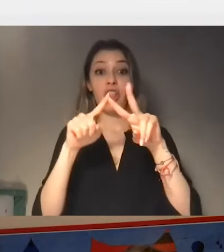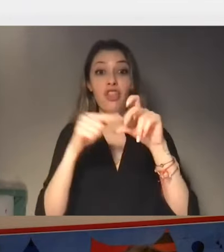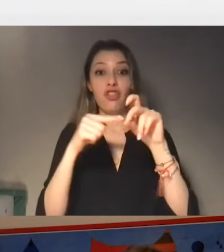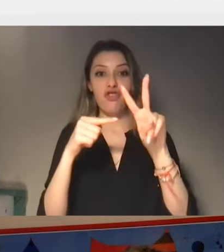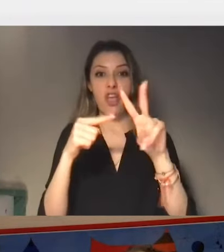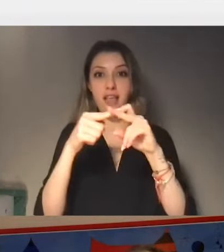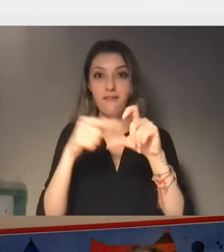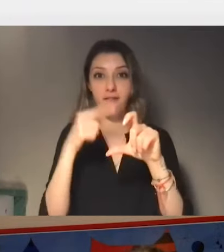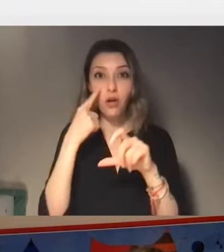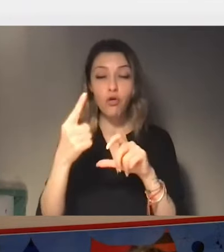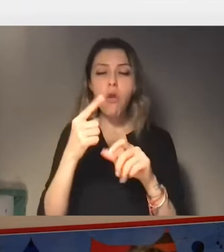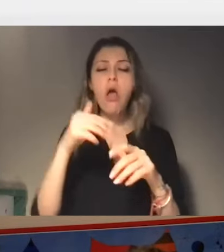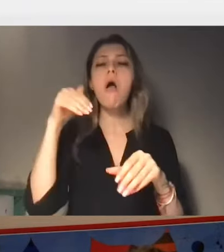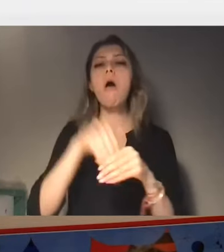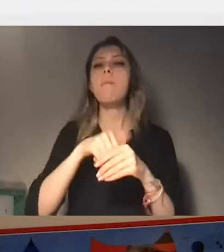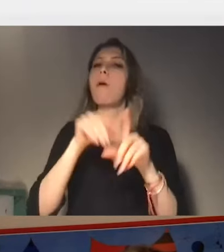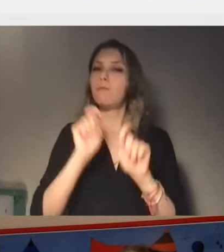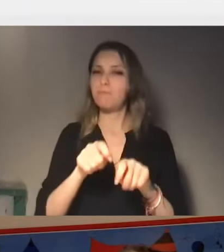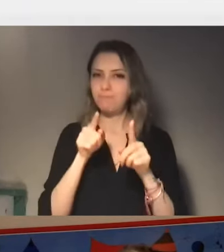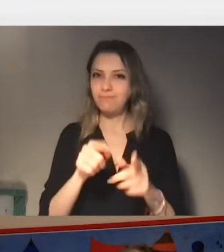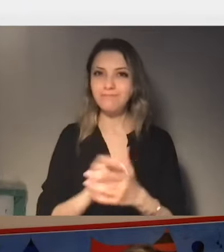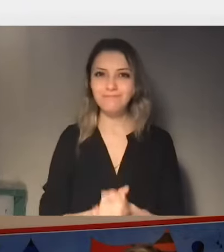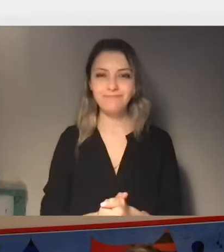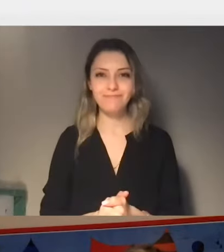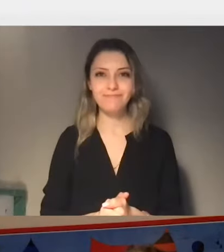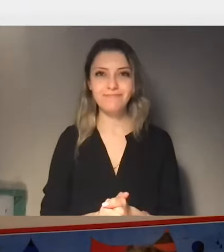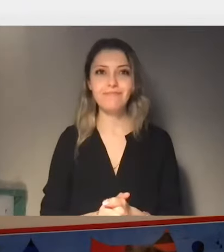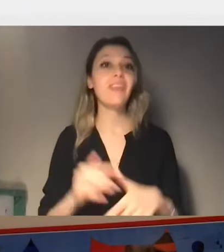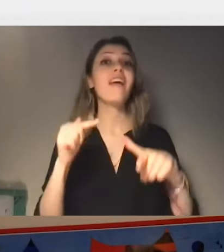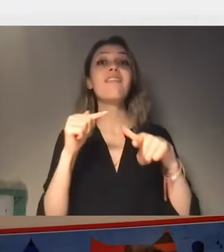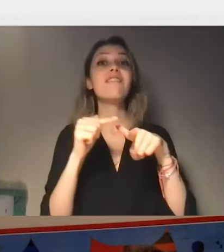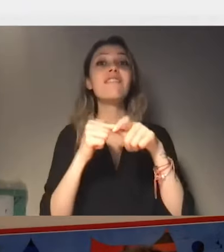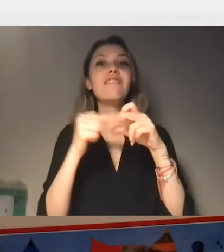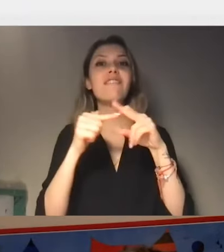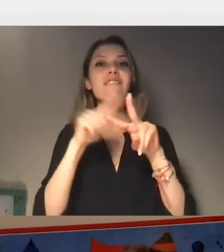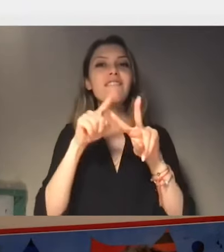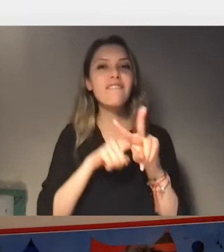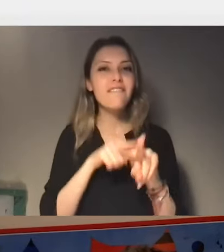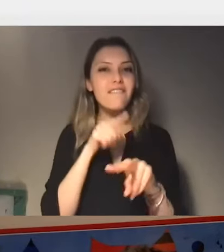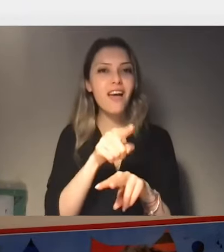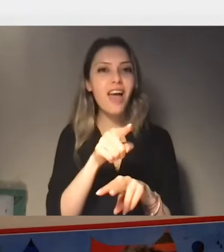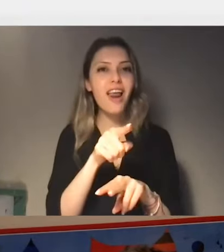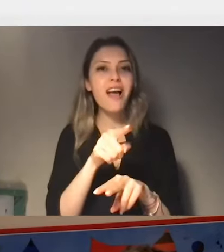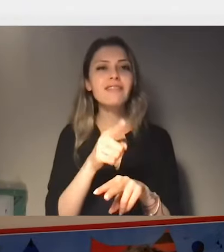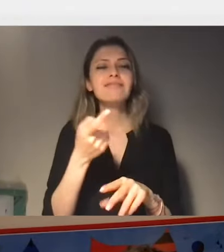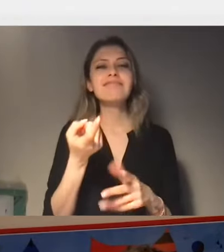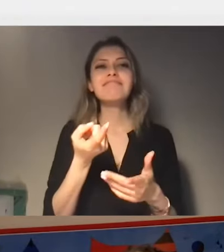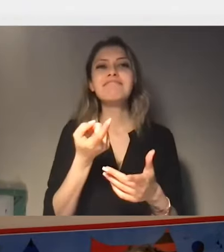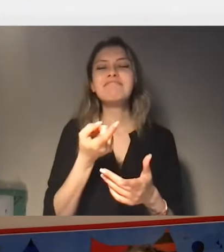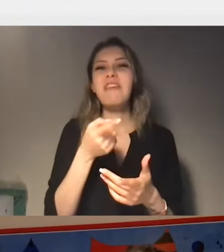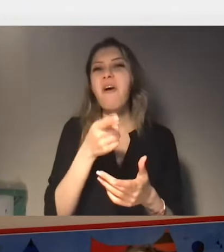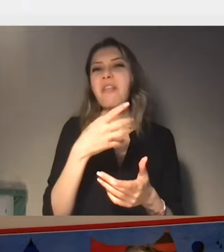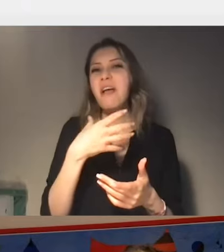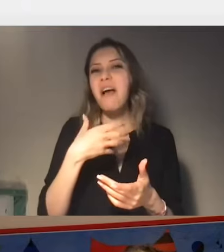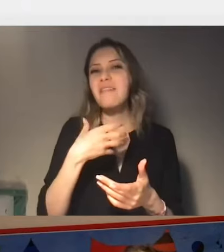Ferret probably doesn't need an introduction in Turkey for the Turkish audience. She's the